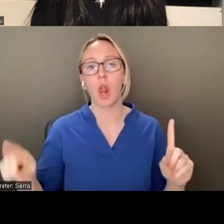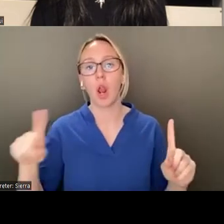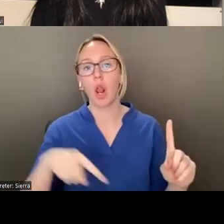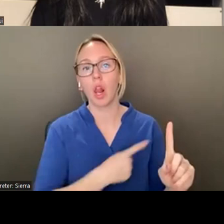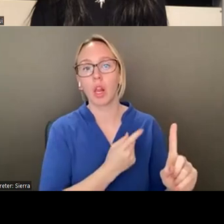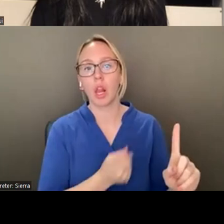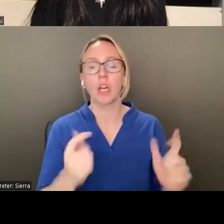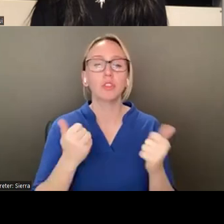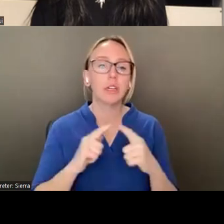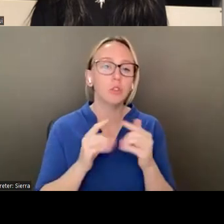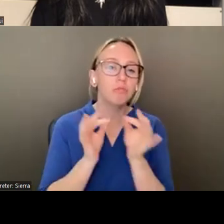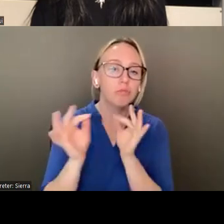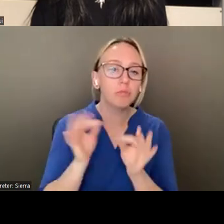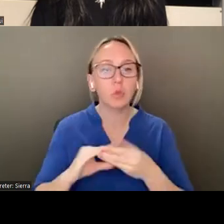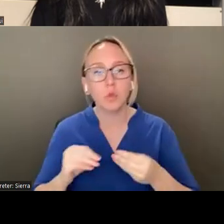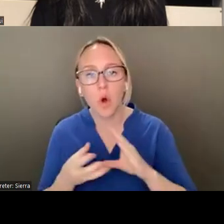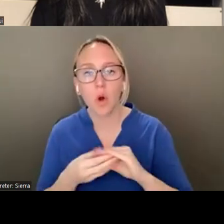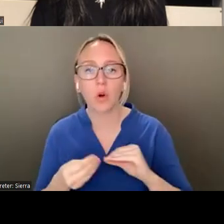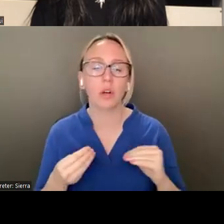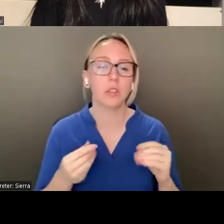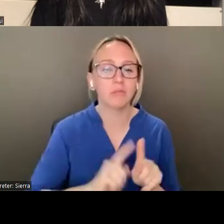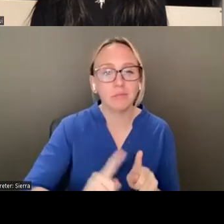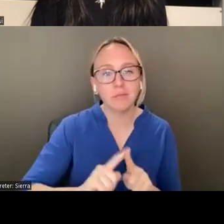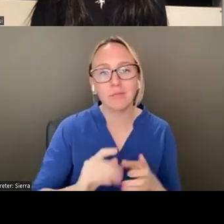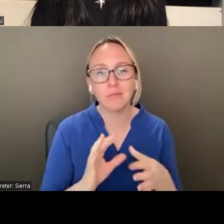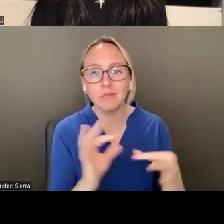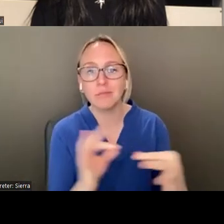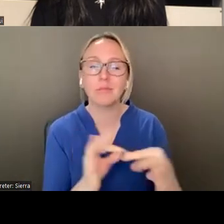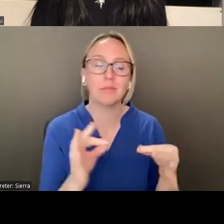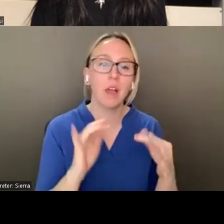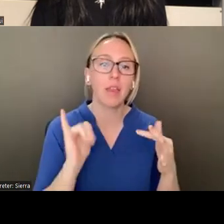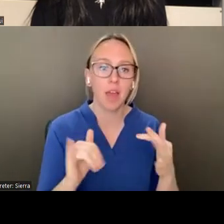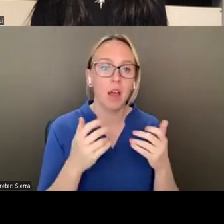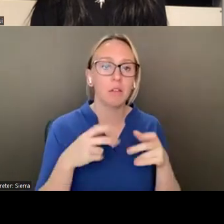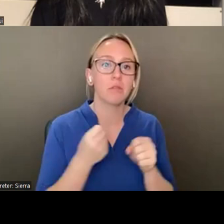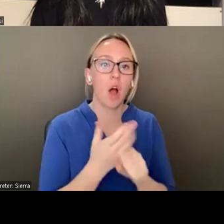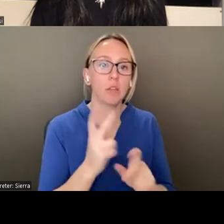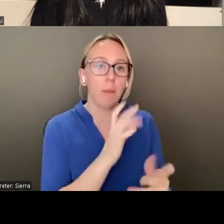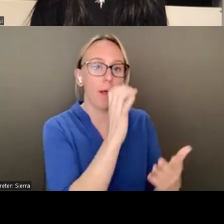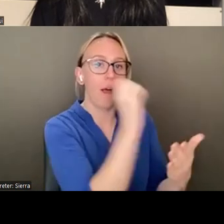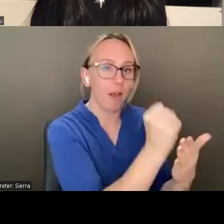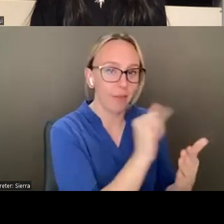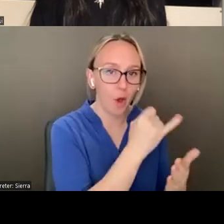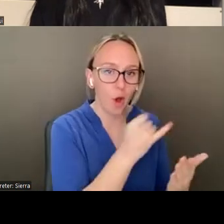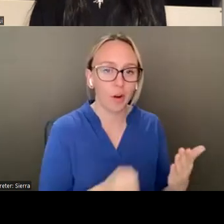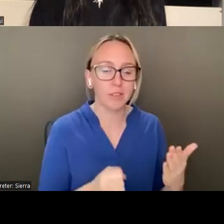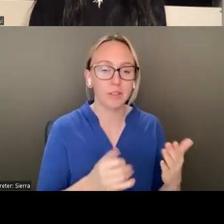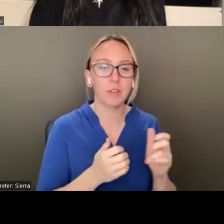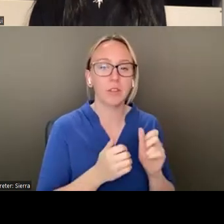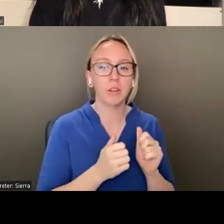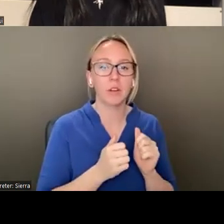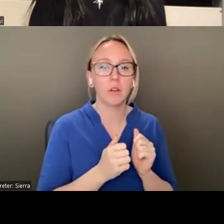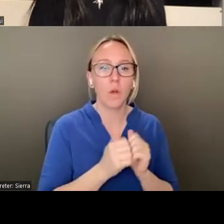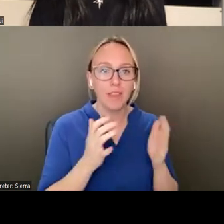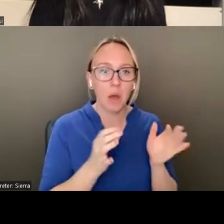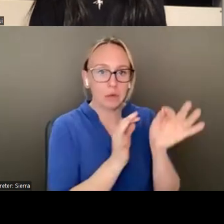stories that kind of bring people into the work, but I also try not to break it down